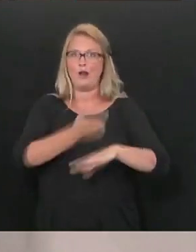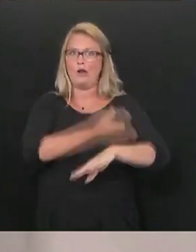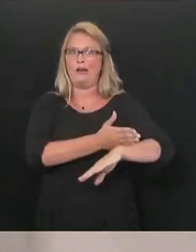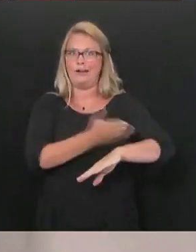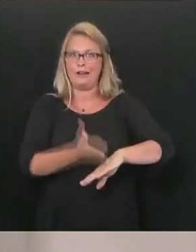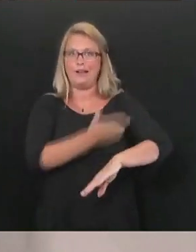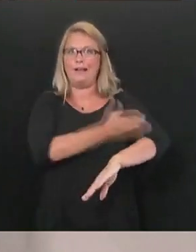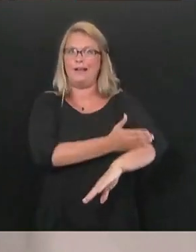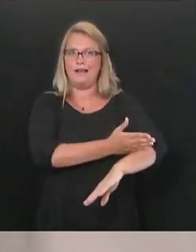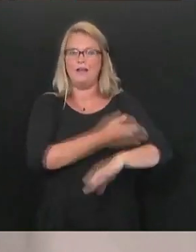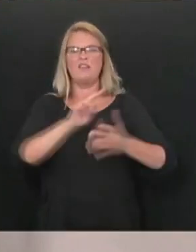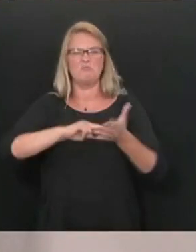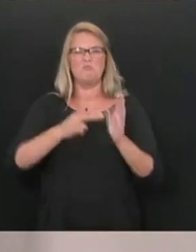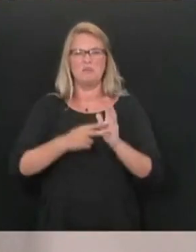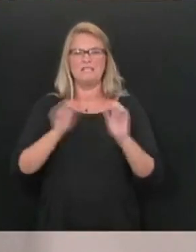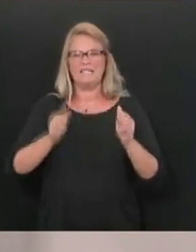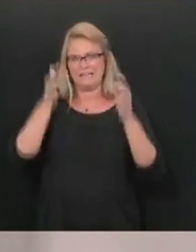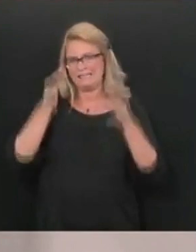then we can move forward.